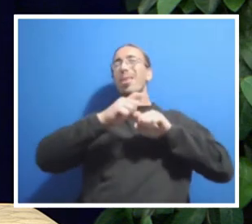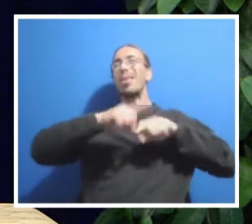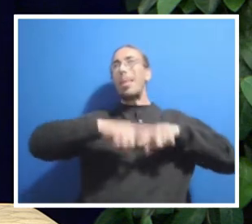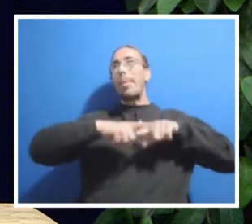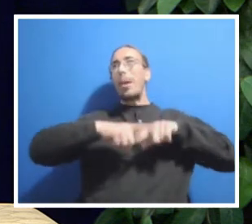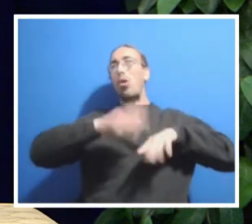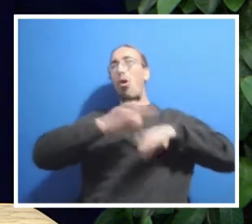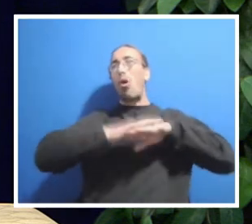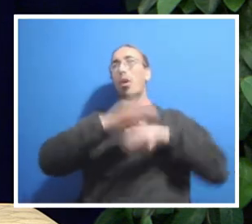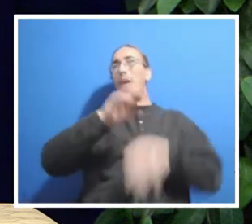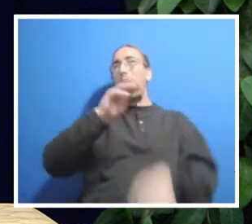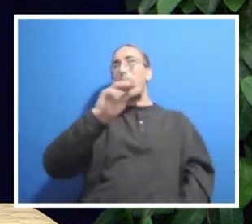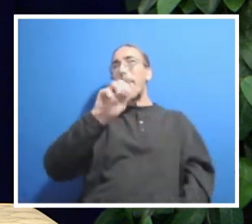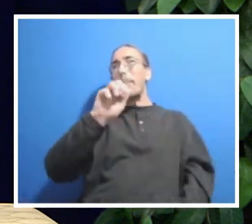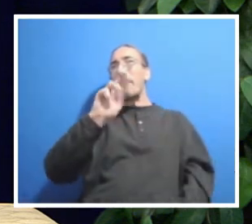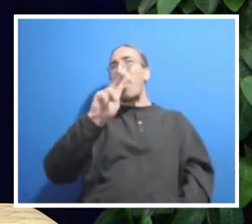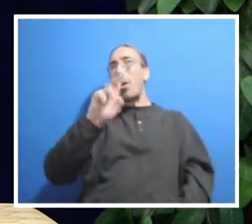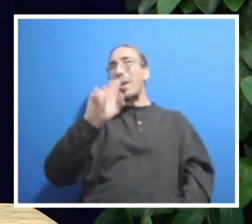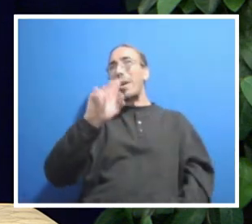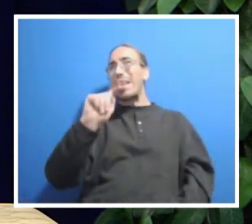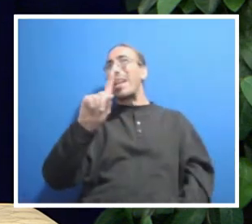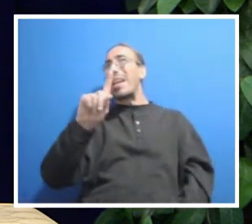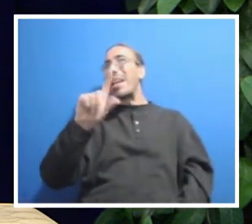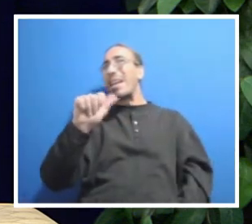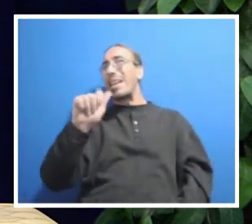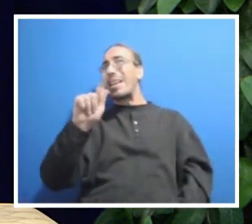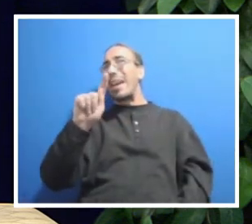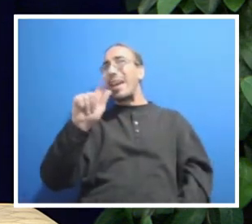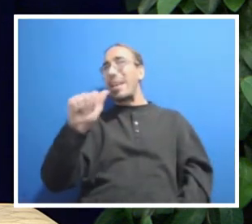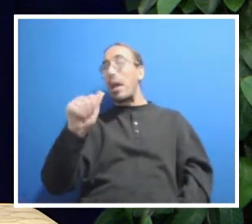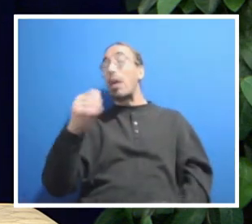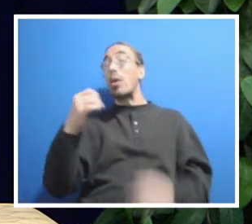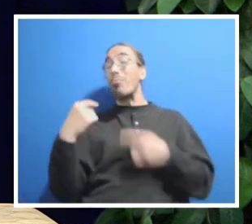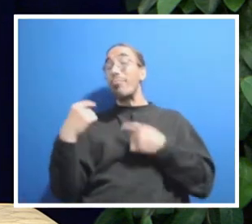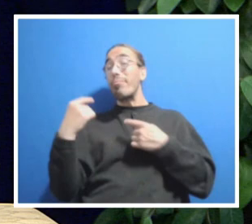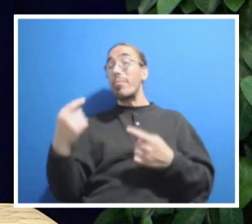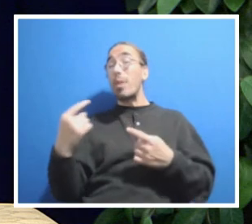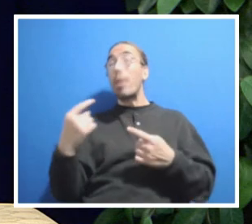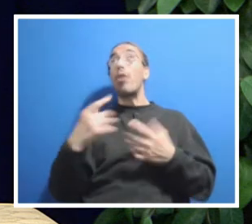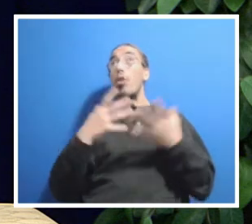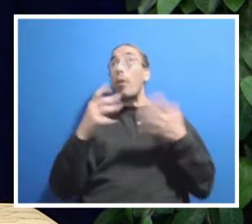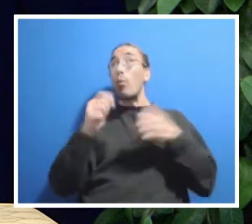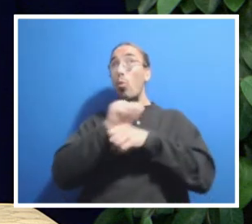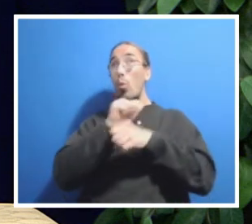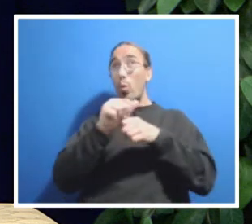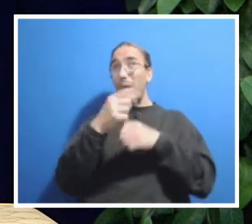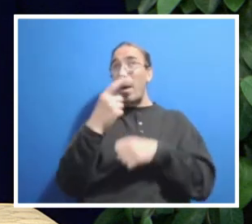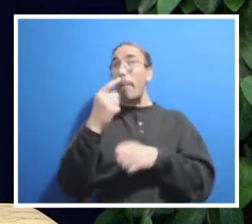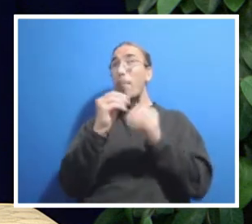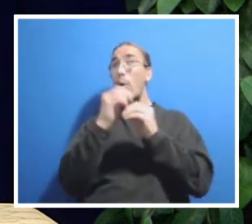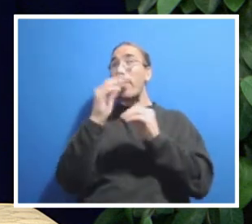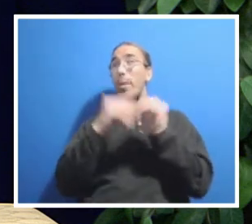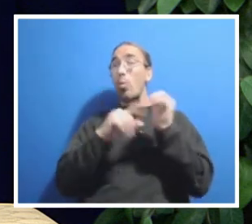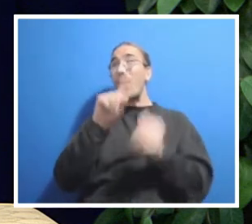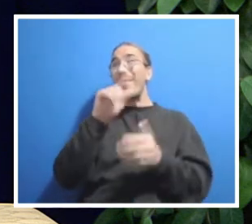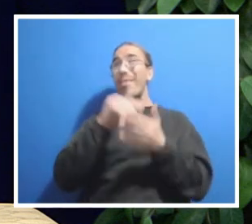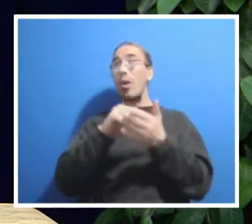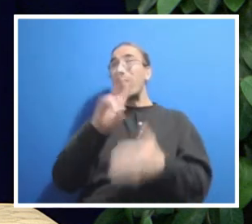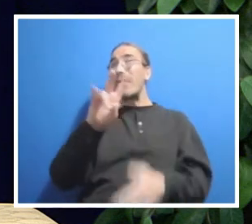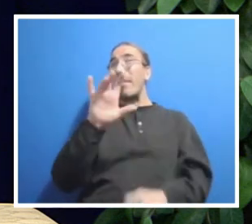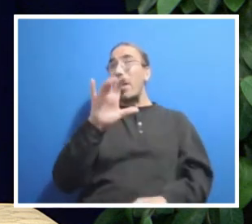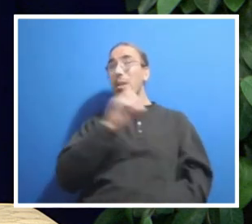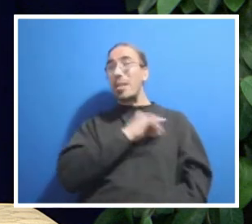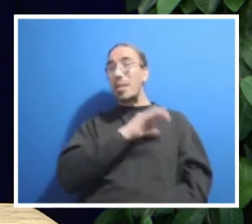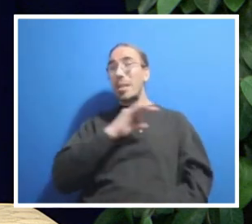So to date, we've done a lot of work. We have met with over 1,700 staff employees. We have reviewed thousands